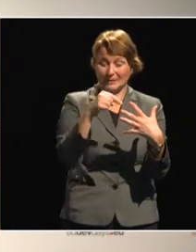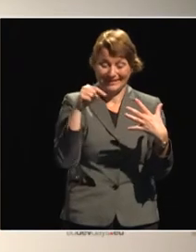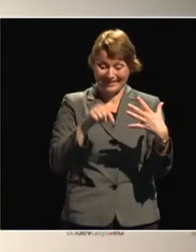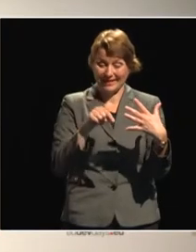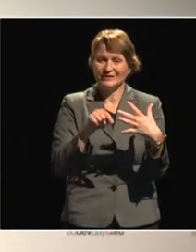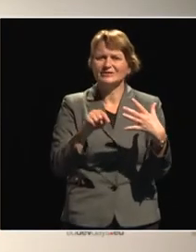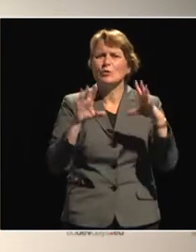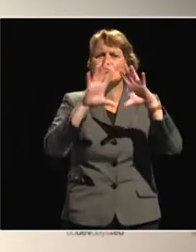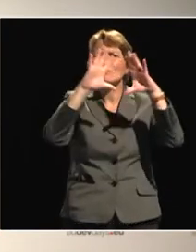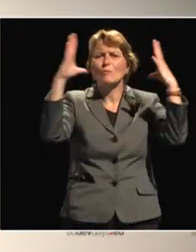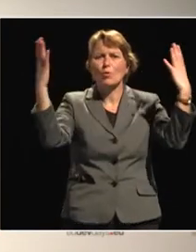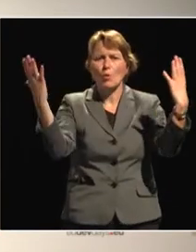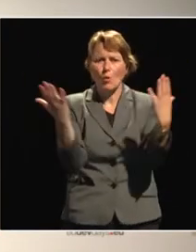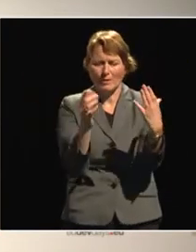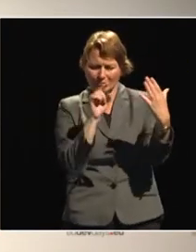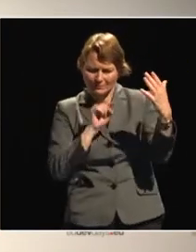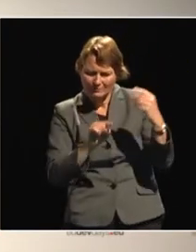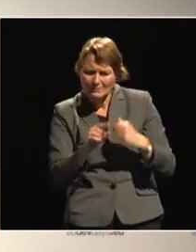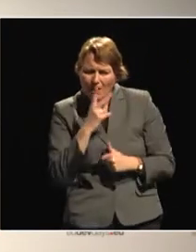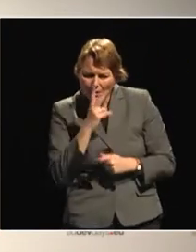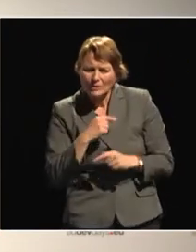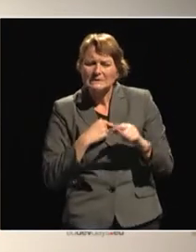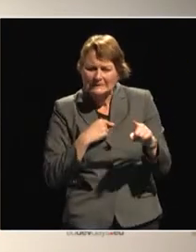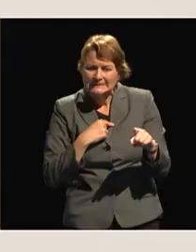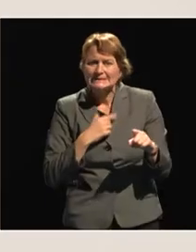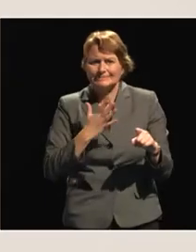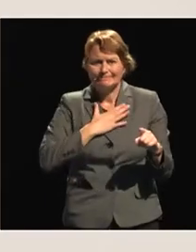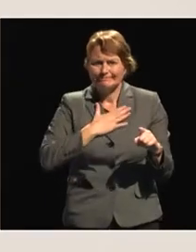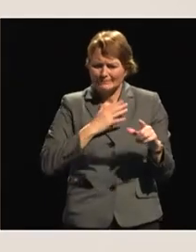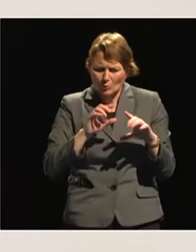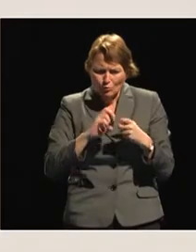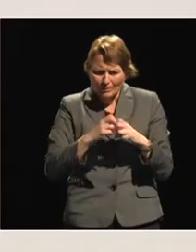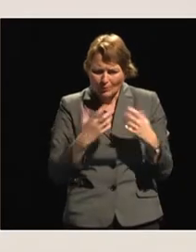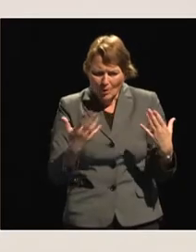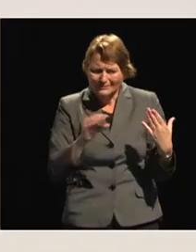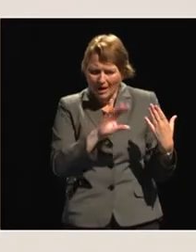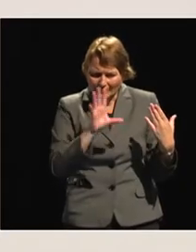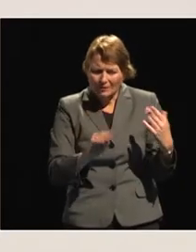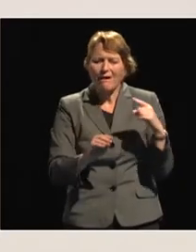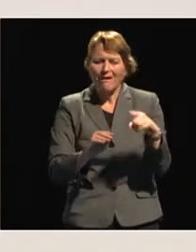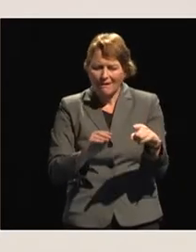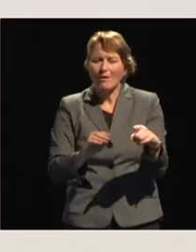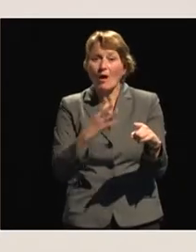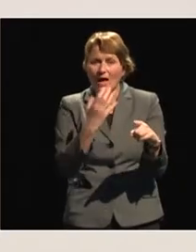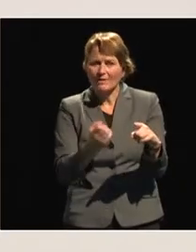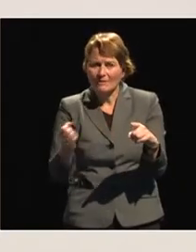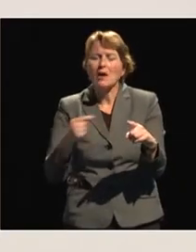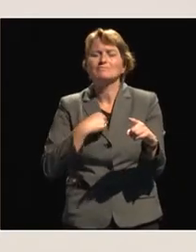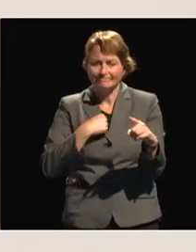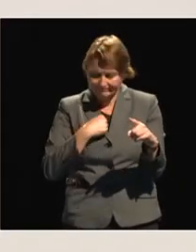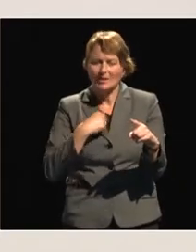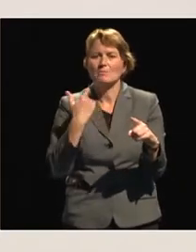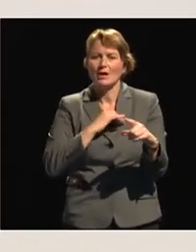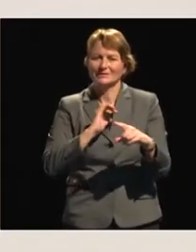that we decided to look at our own problem and build on our own development